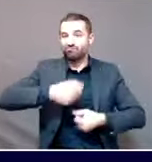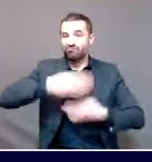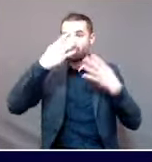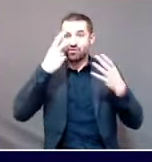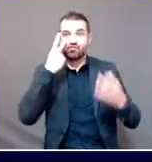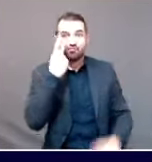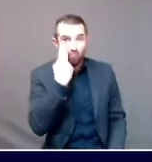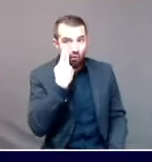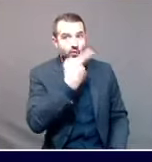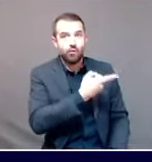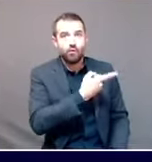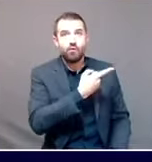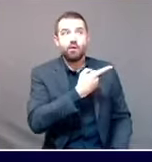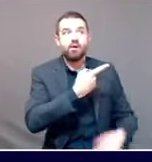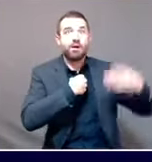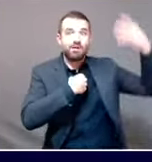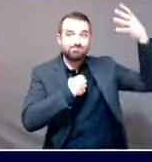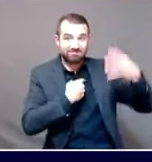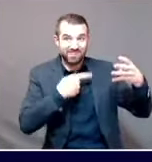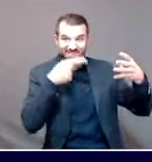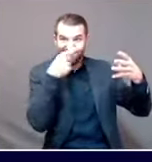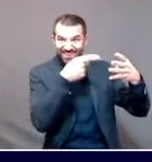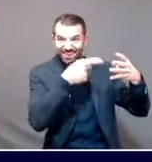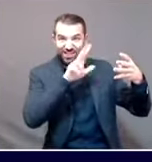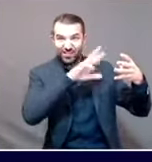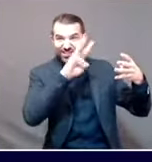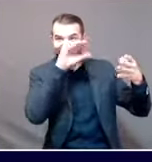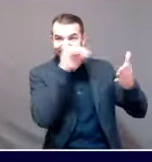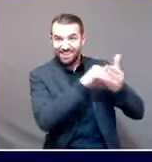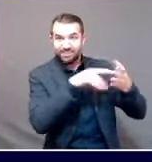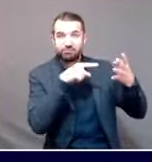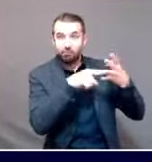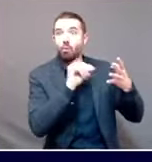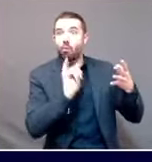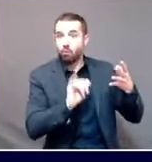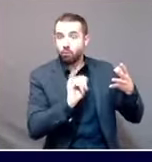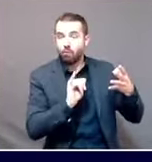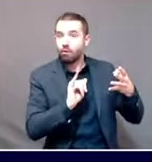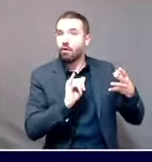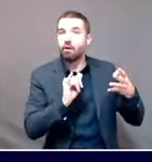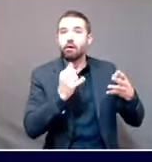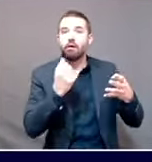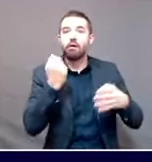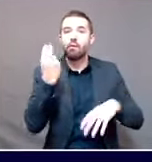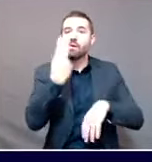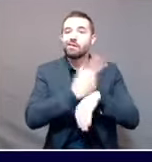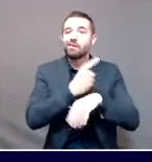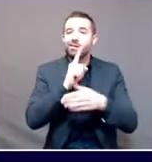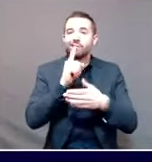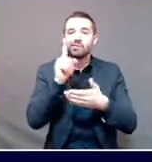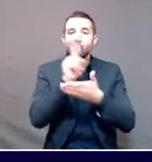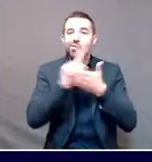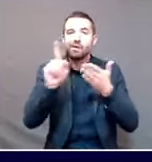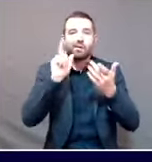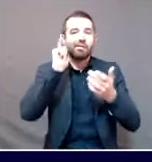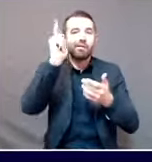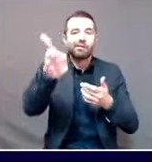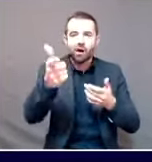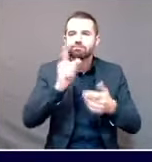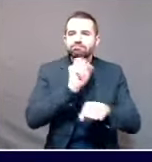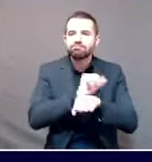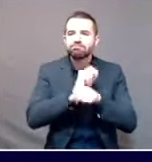But then we saw that those numbers very quickly changed thereafter. We started asking questions, as we've talked about.